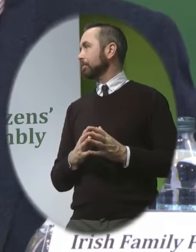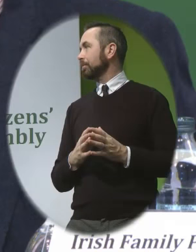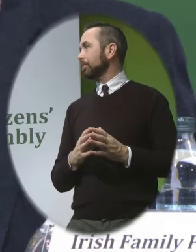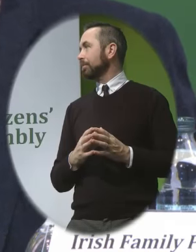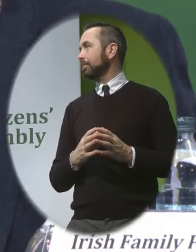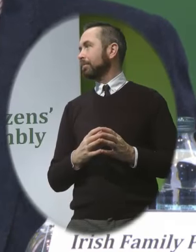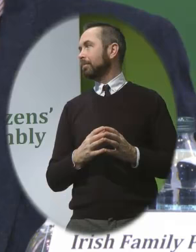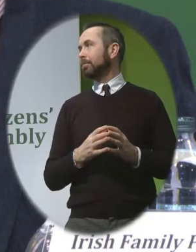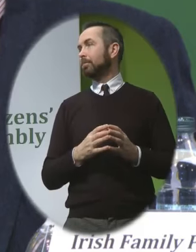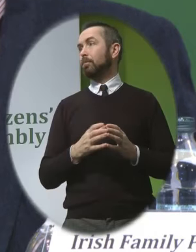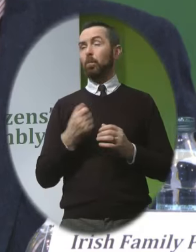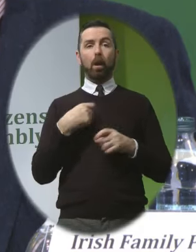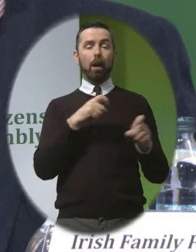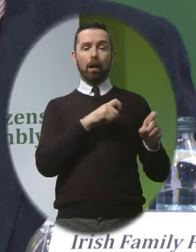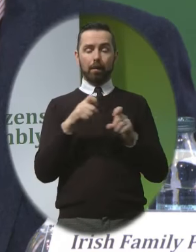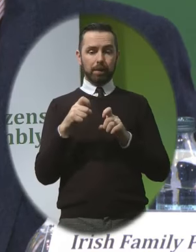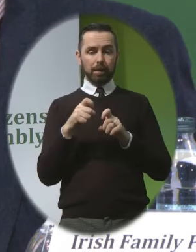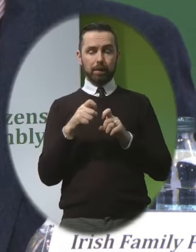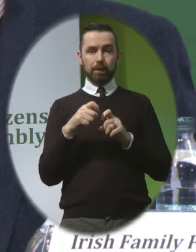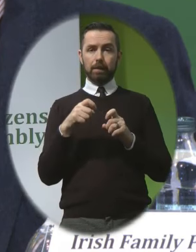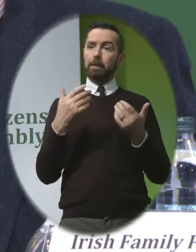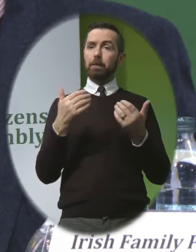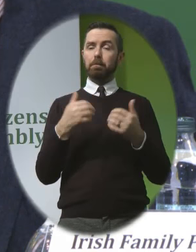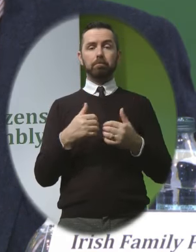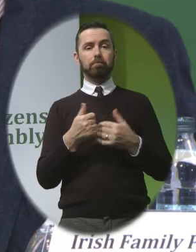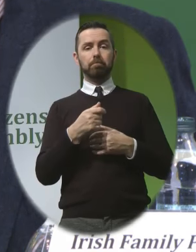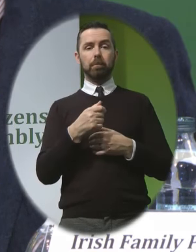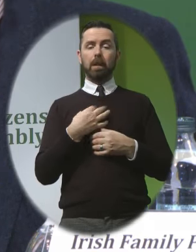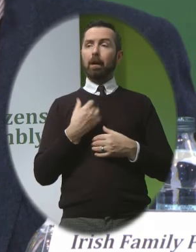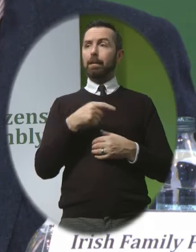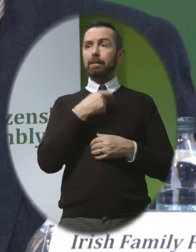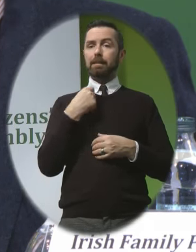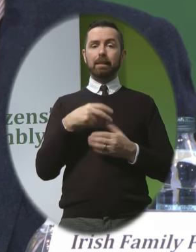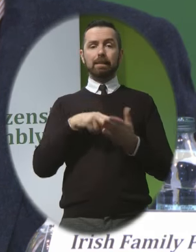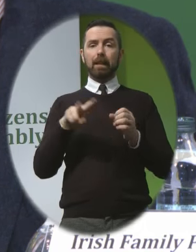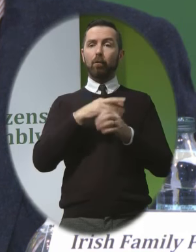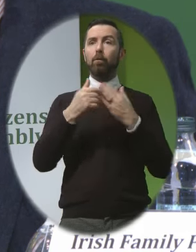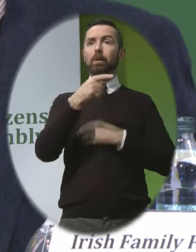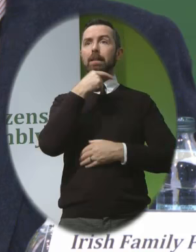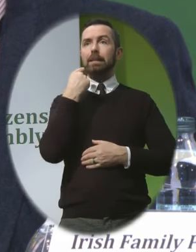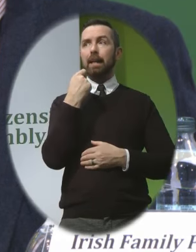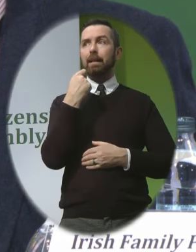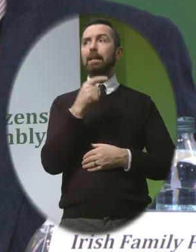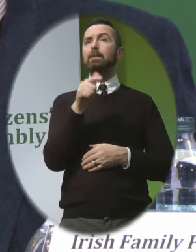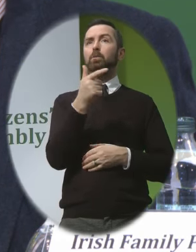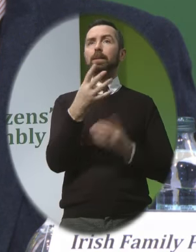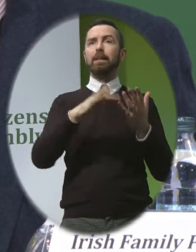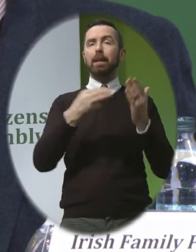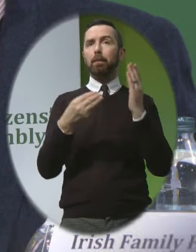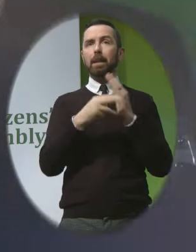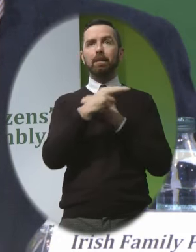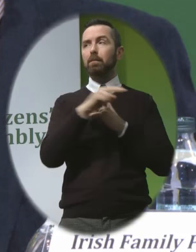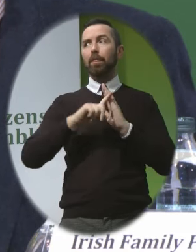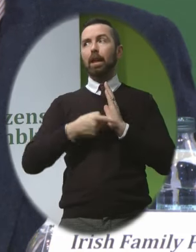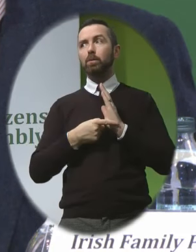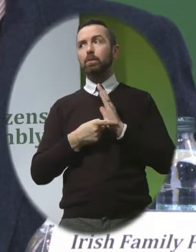I stand over what I said It's £29 million I think Not £1,000 And it's a